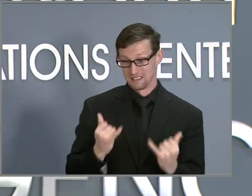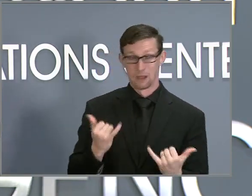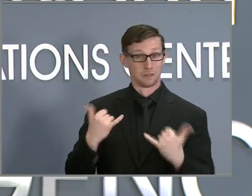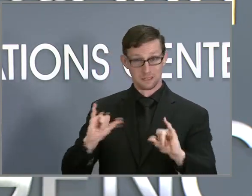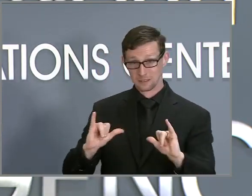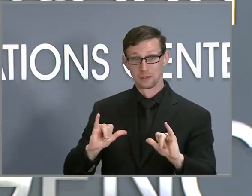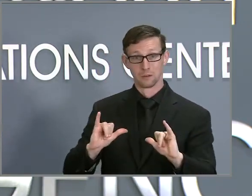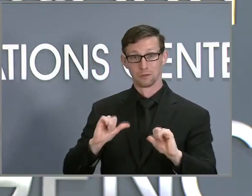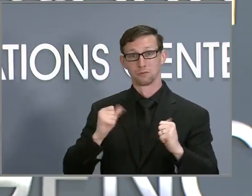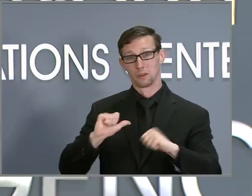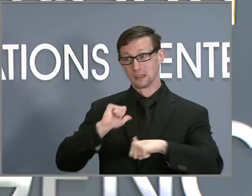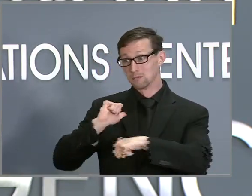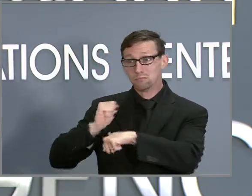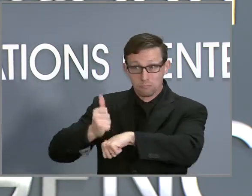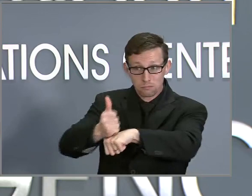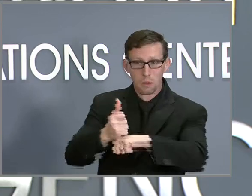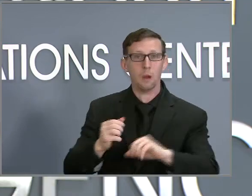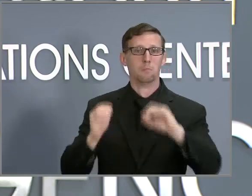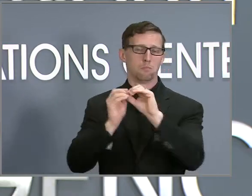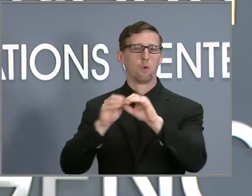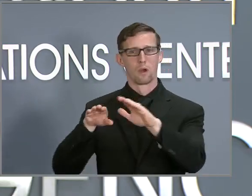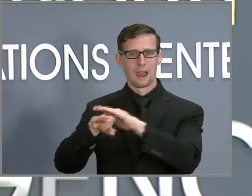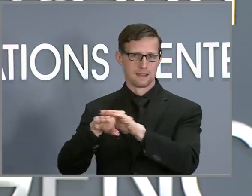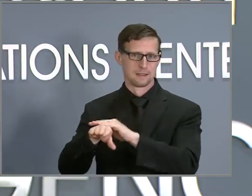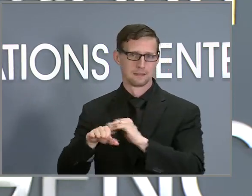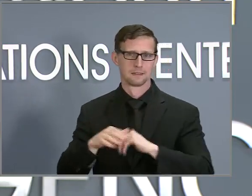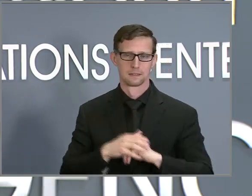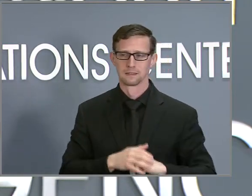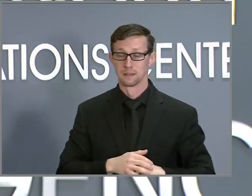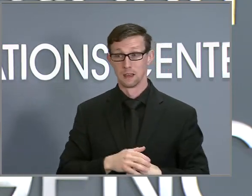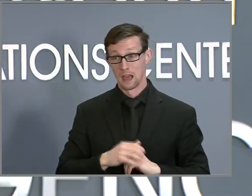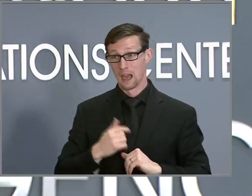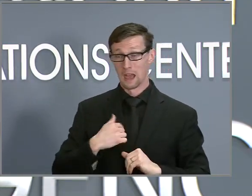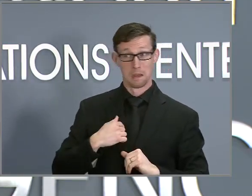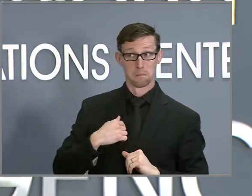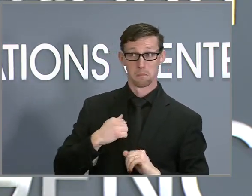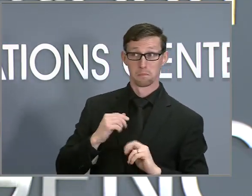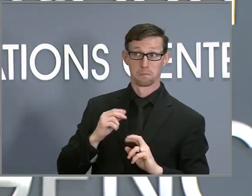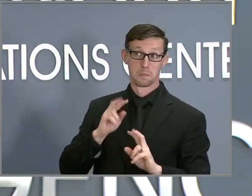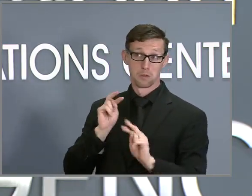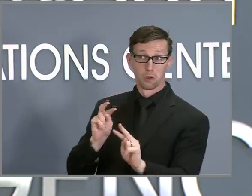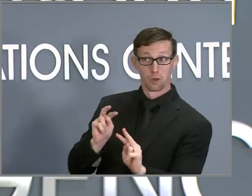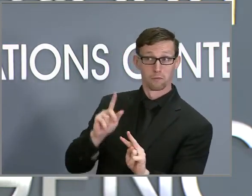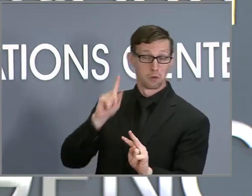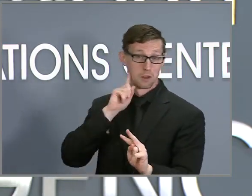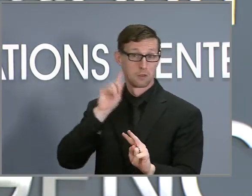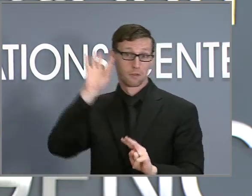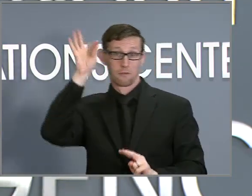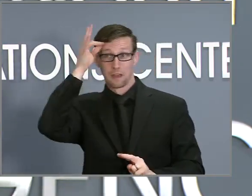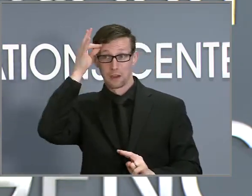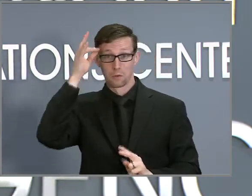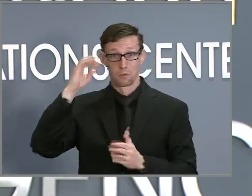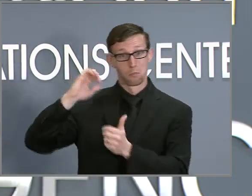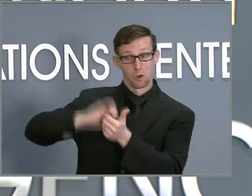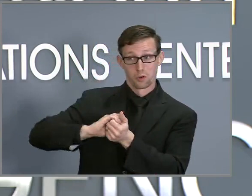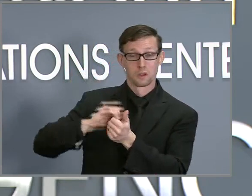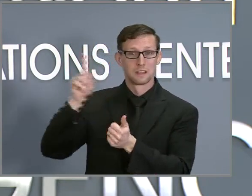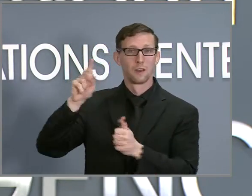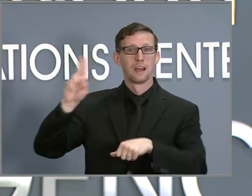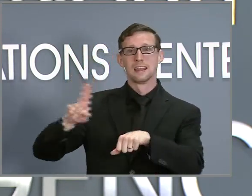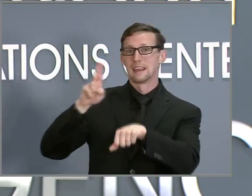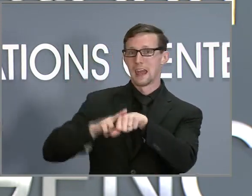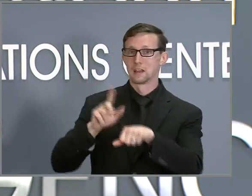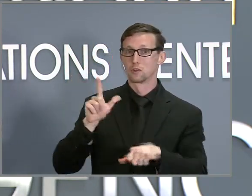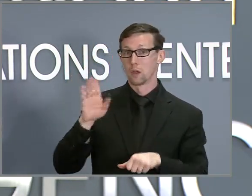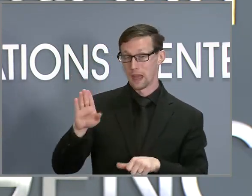increase access point with our vendors. I am hopeful to hear from our federal partners that national lab capacity for testing remains